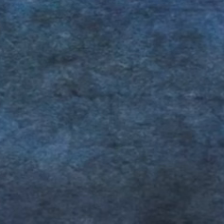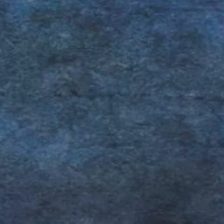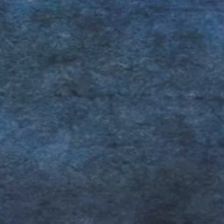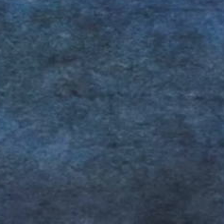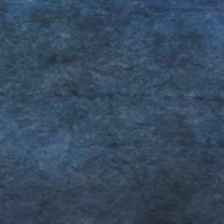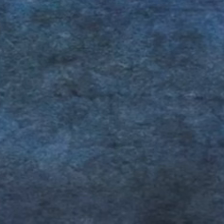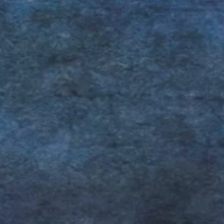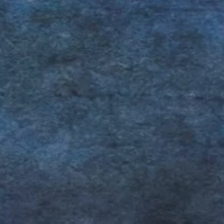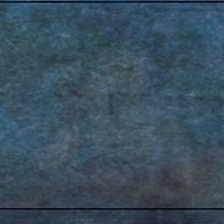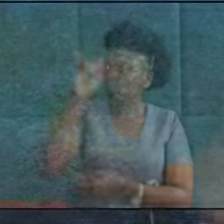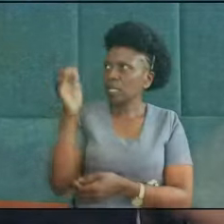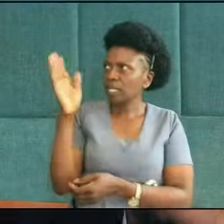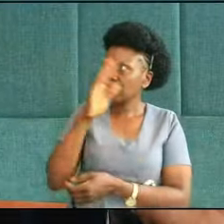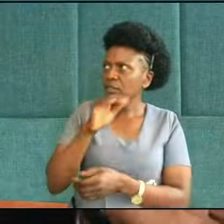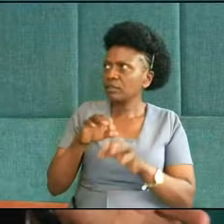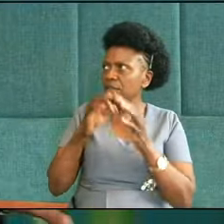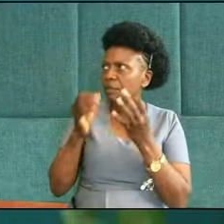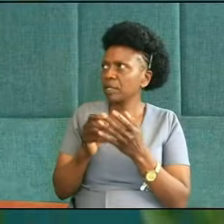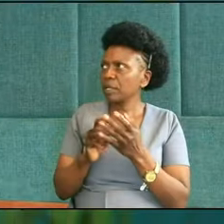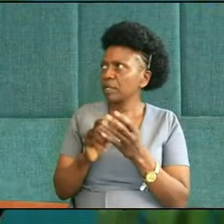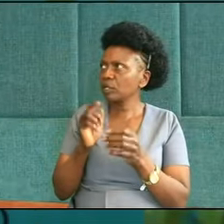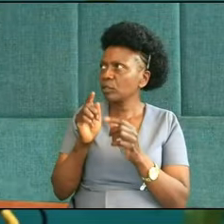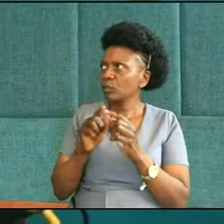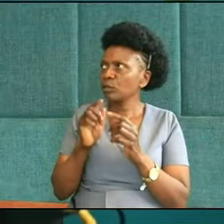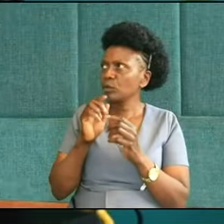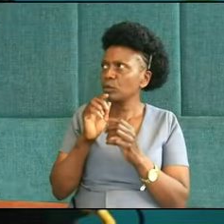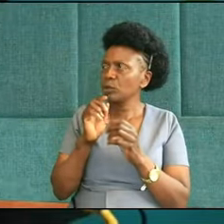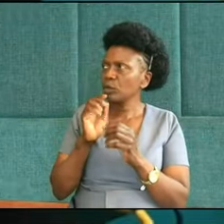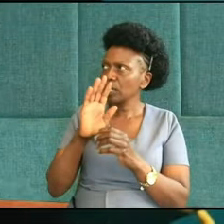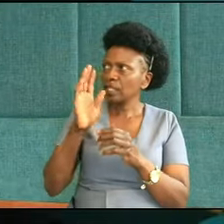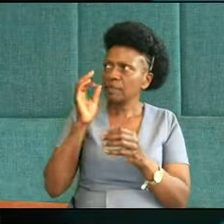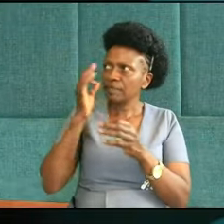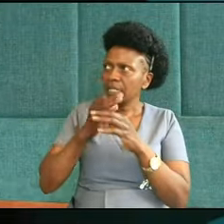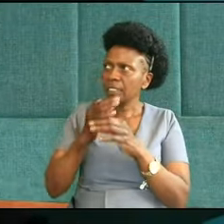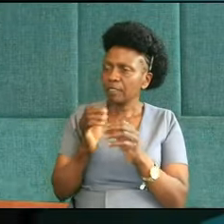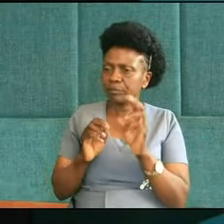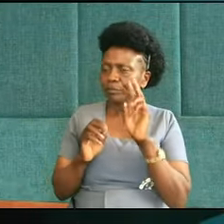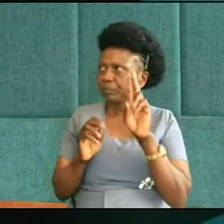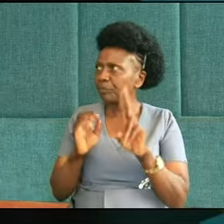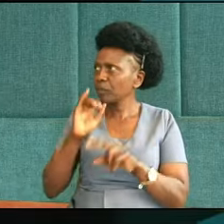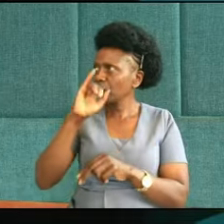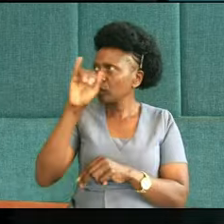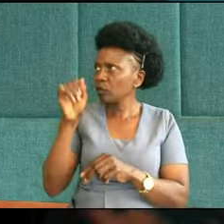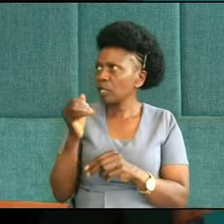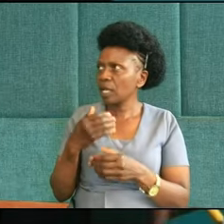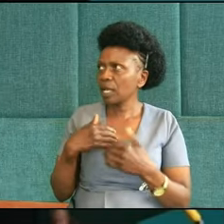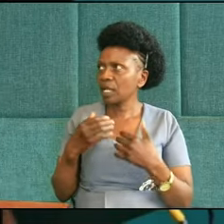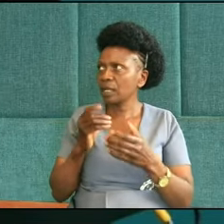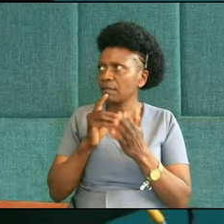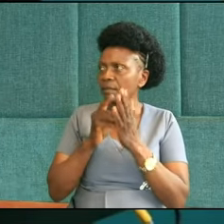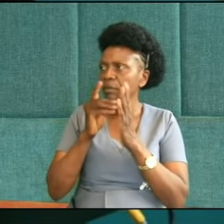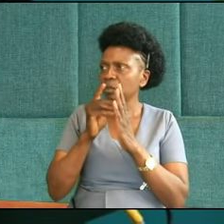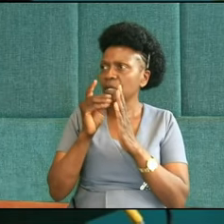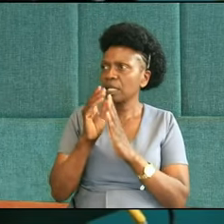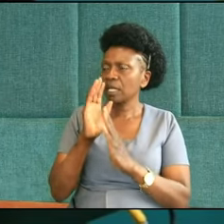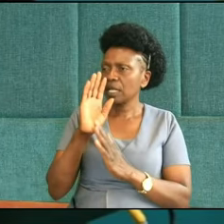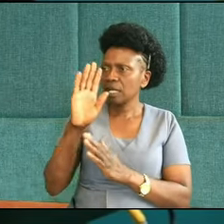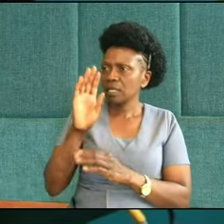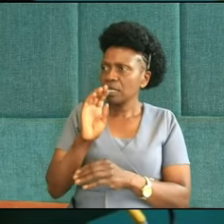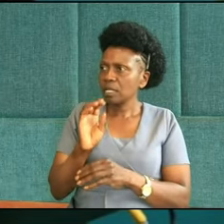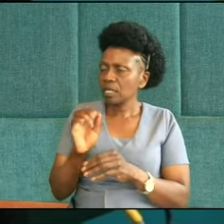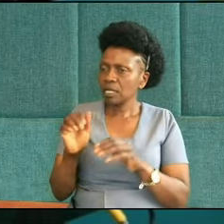son. Interesting. The father trusts and said, go ahead, go ahead, I trust you, I know you'll bring my baby brother,